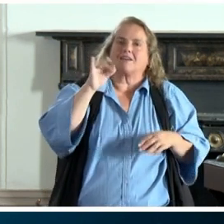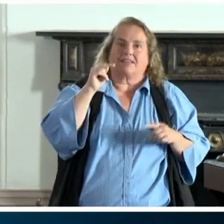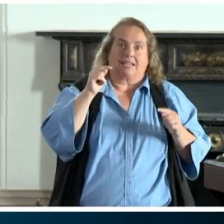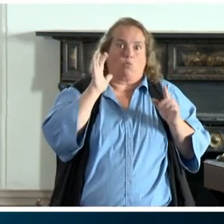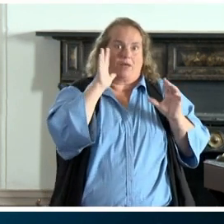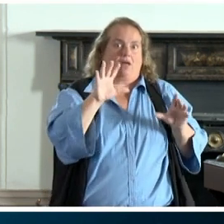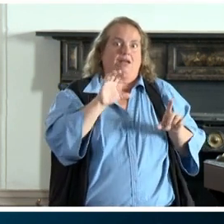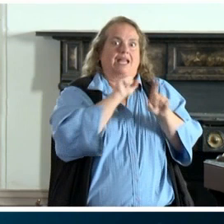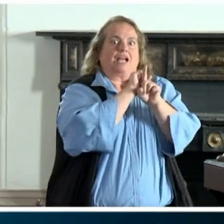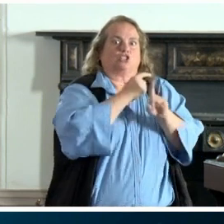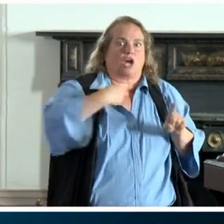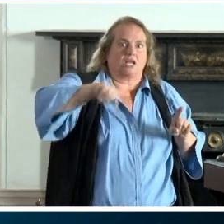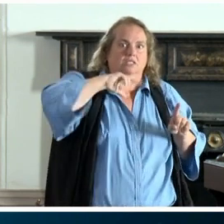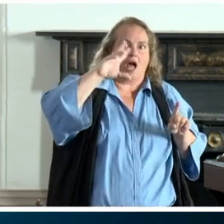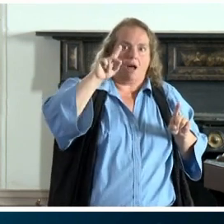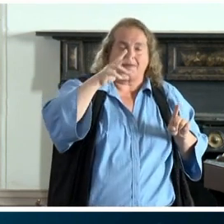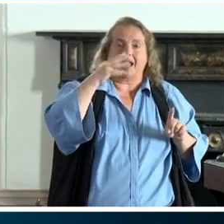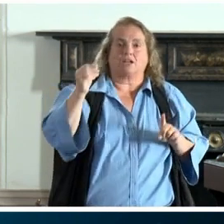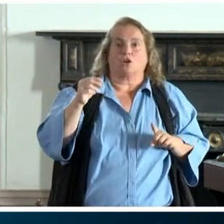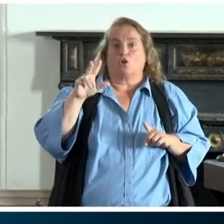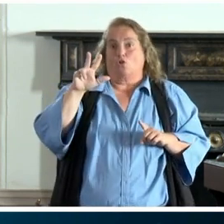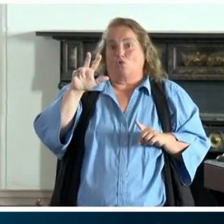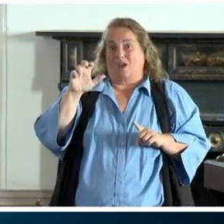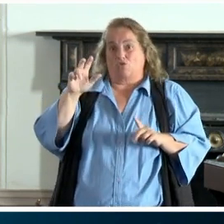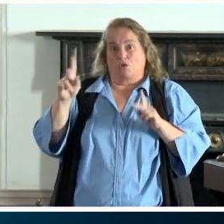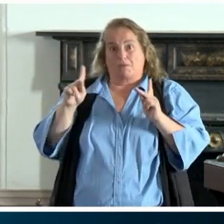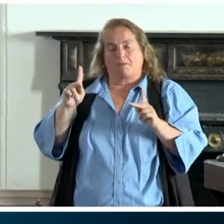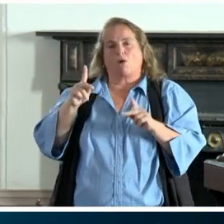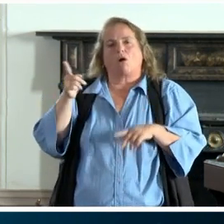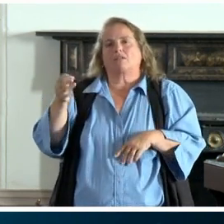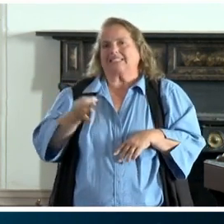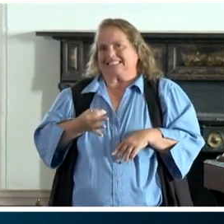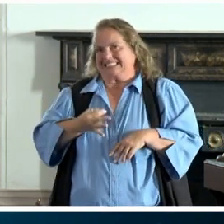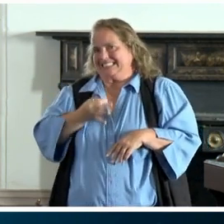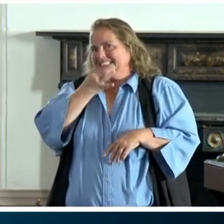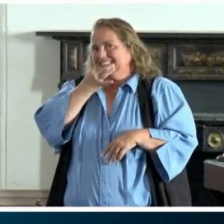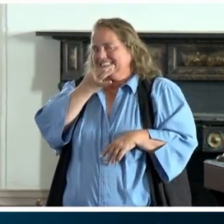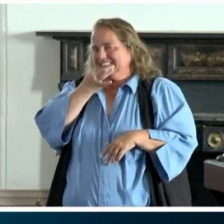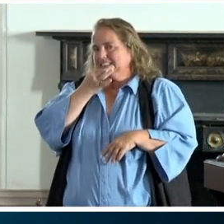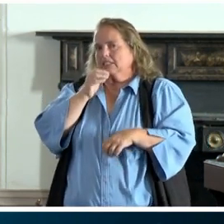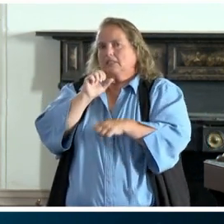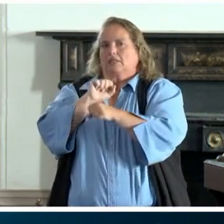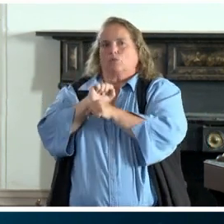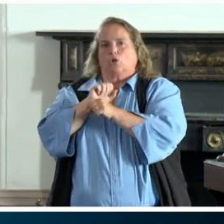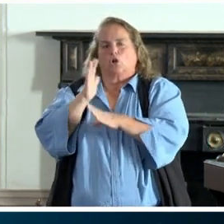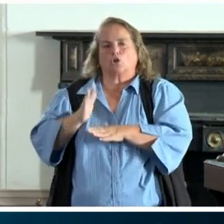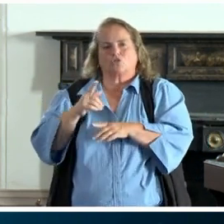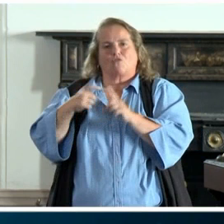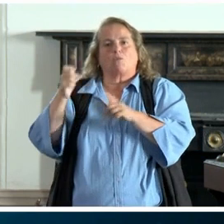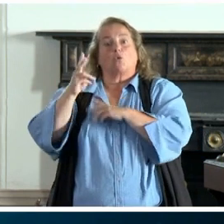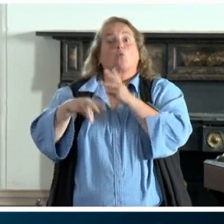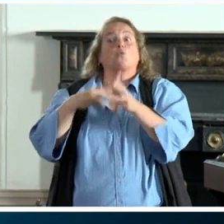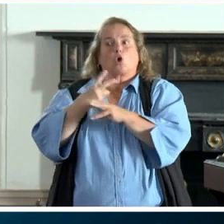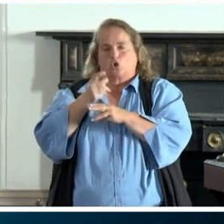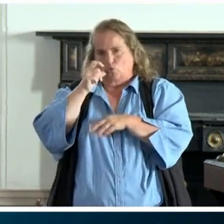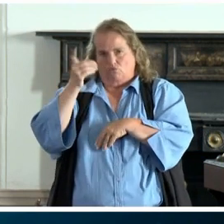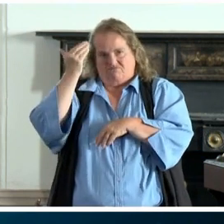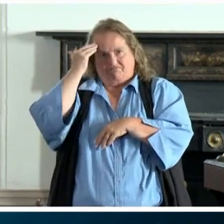us 300 individuals from one of the most sophisticated companies in the world that has done this.